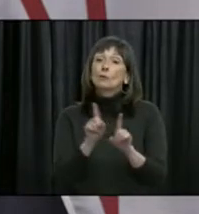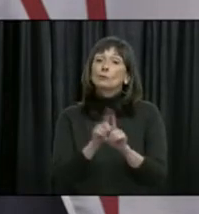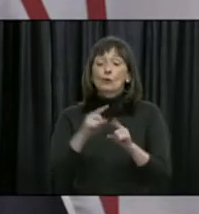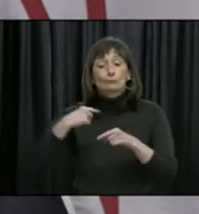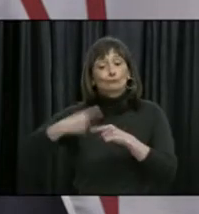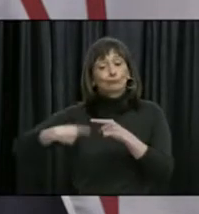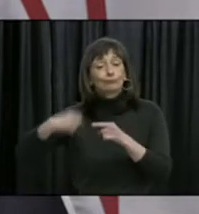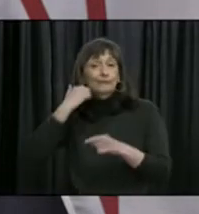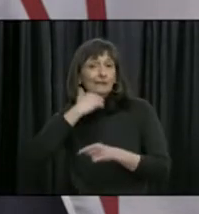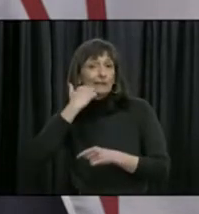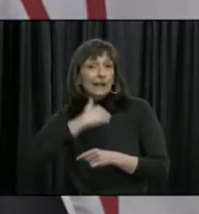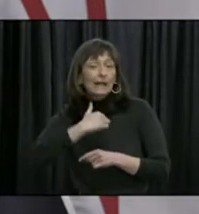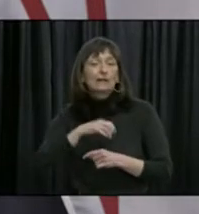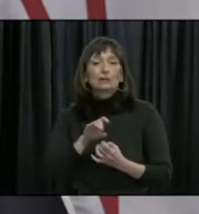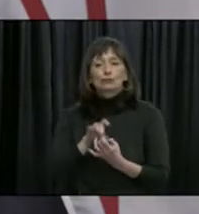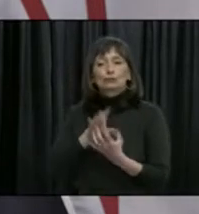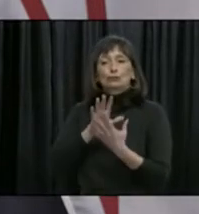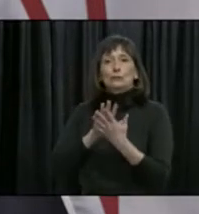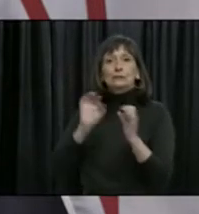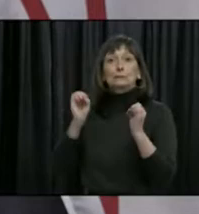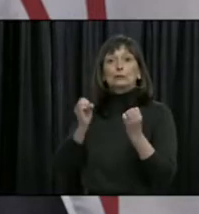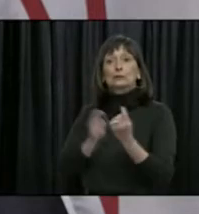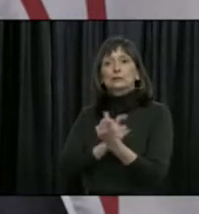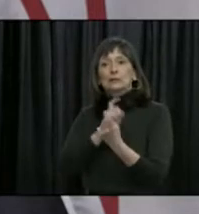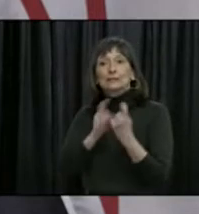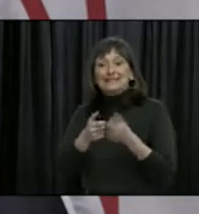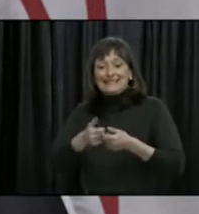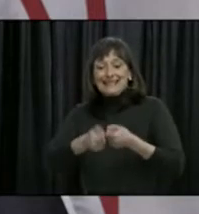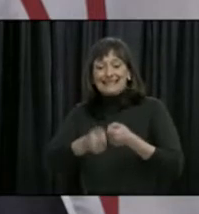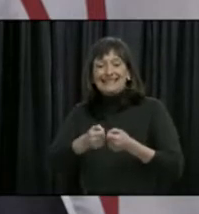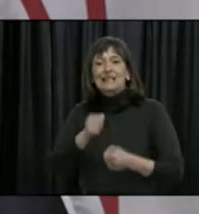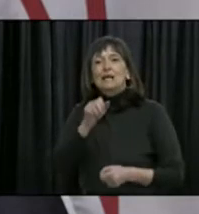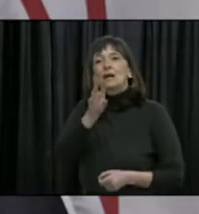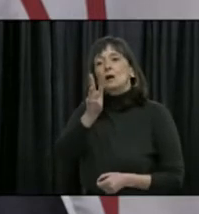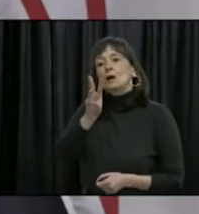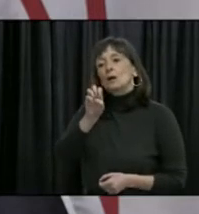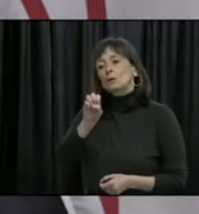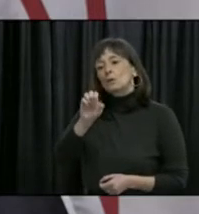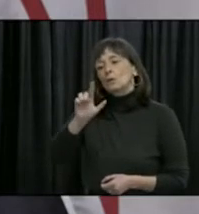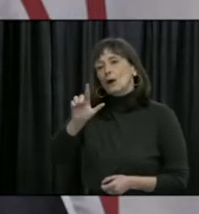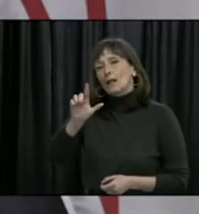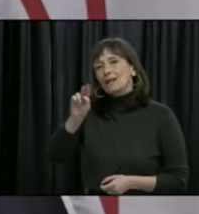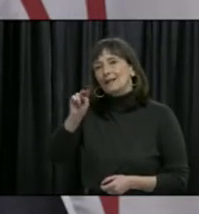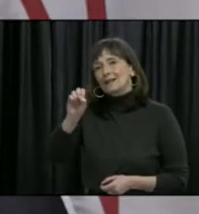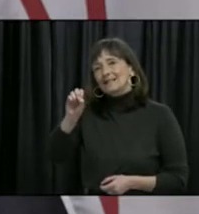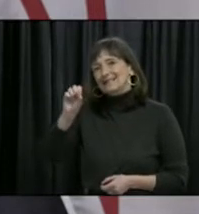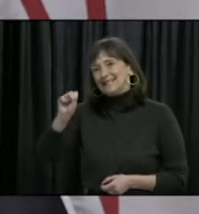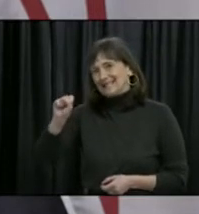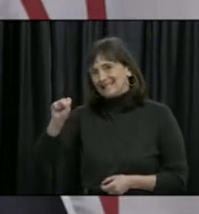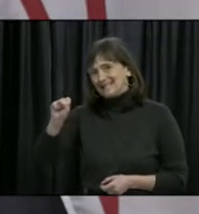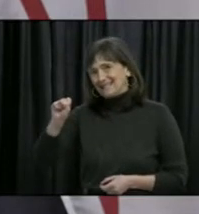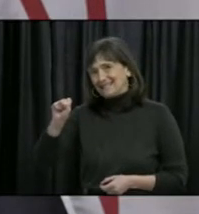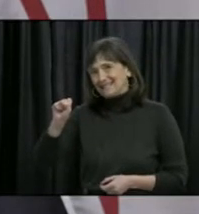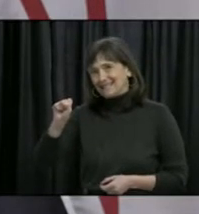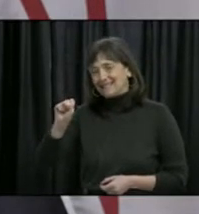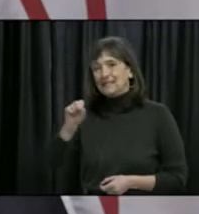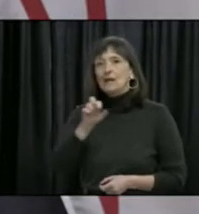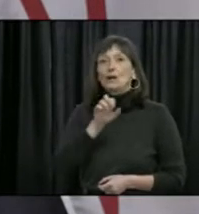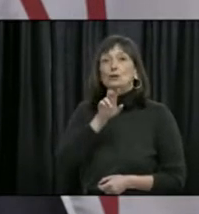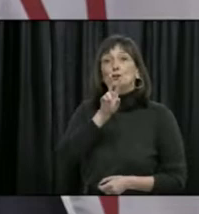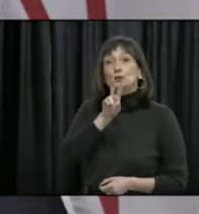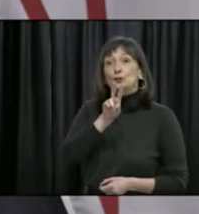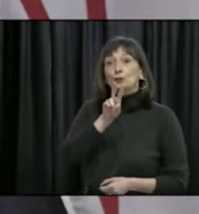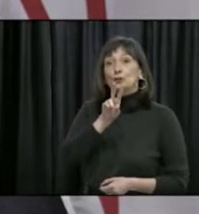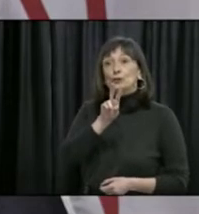-7 with a crisis responder by texting wellness, W-E-L-L-N-E-S-S, to 741